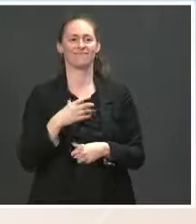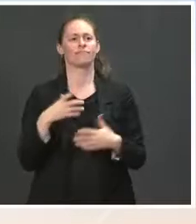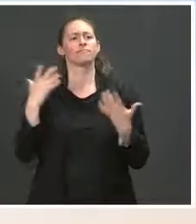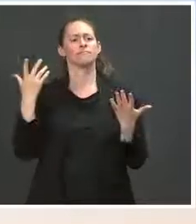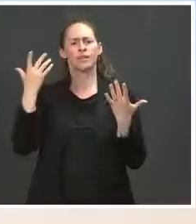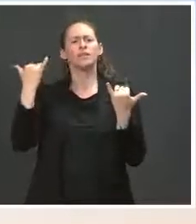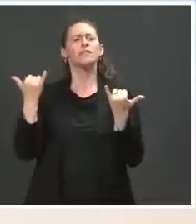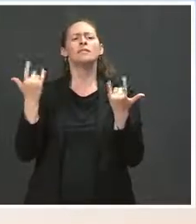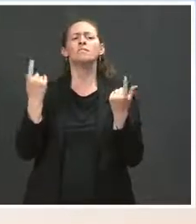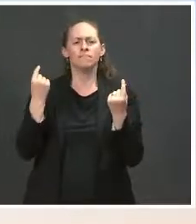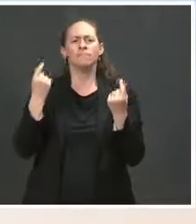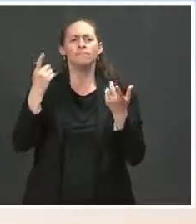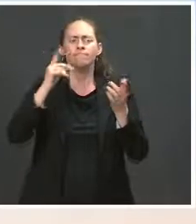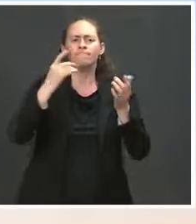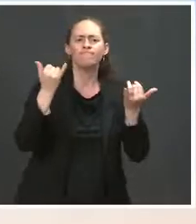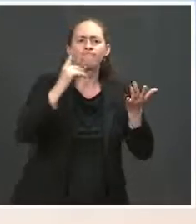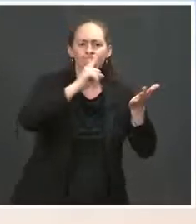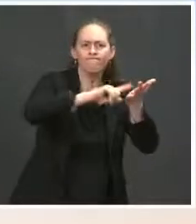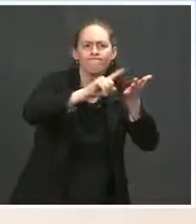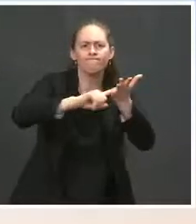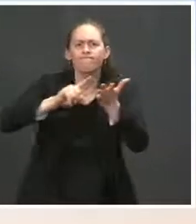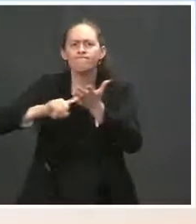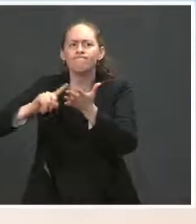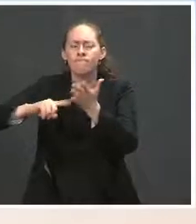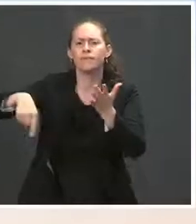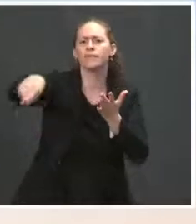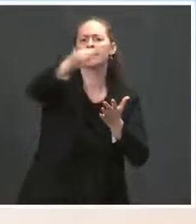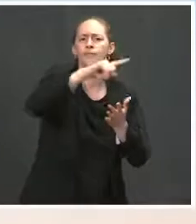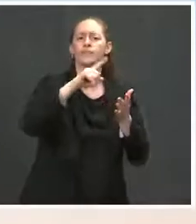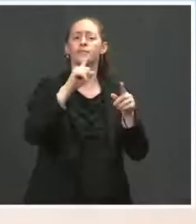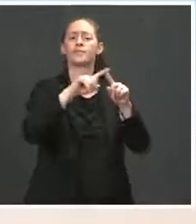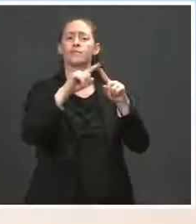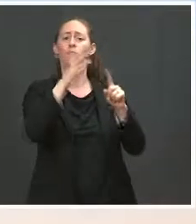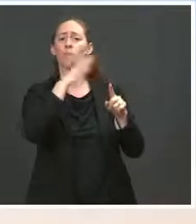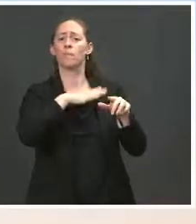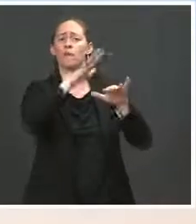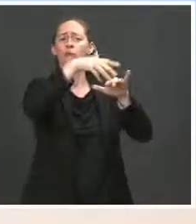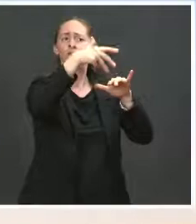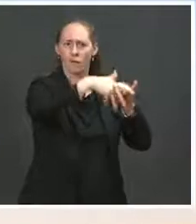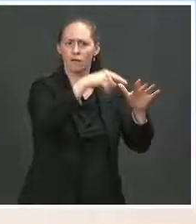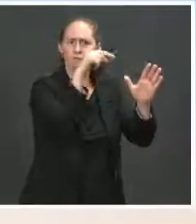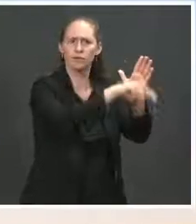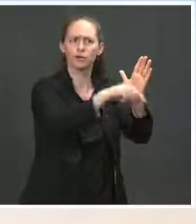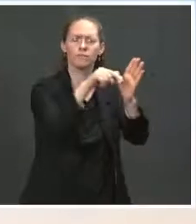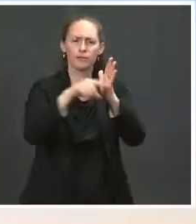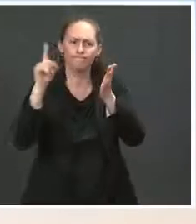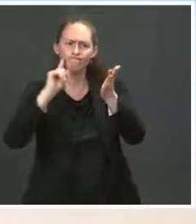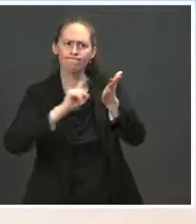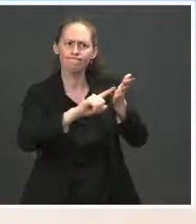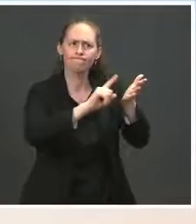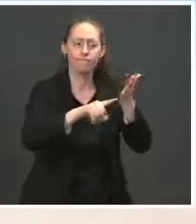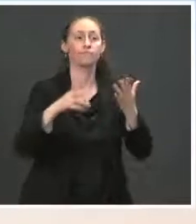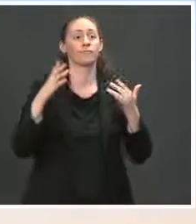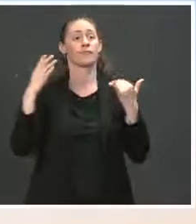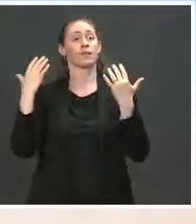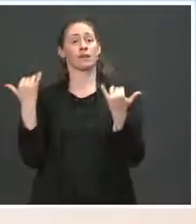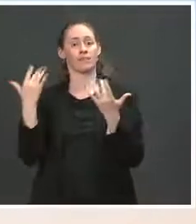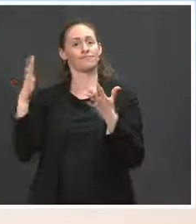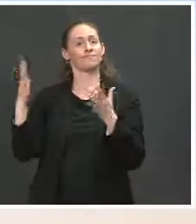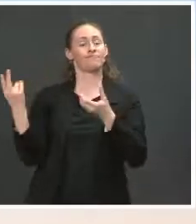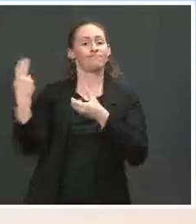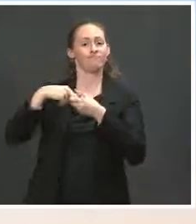policy. She joins us today on the second day of the Climate Summit to underscore our commitment to protecting public lands and strengthening